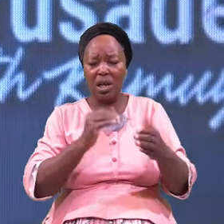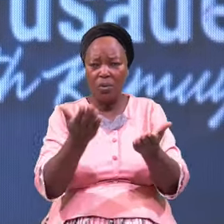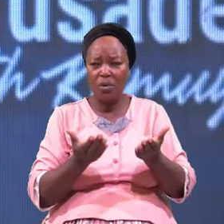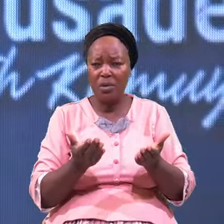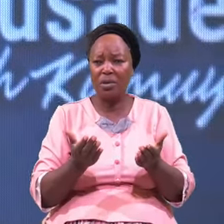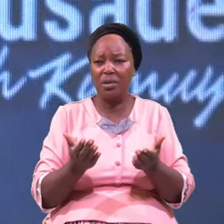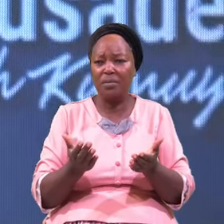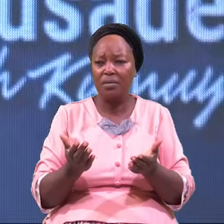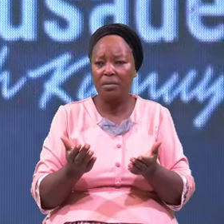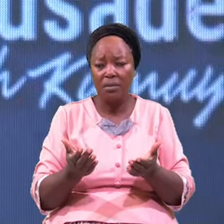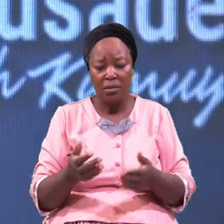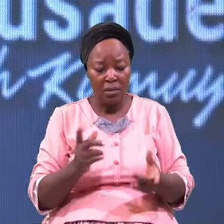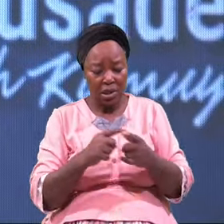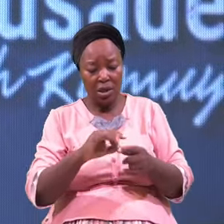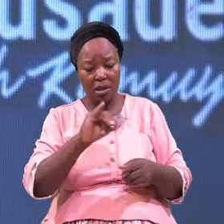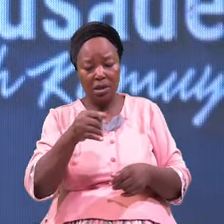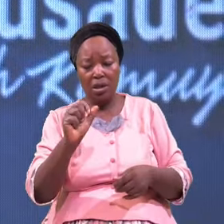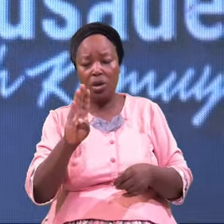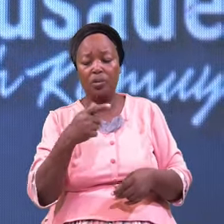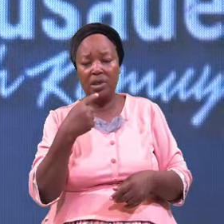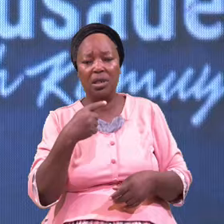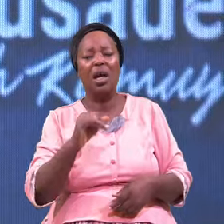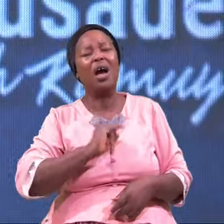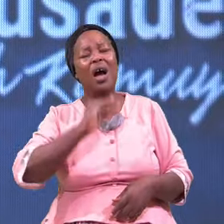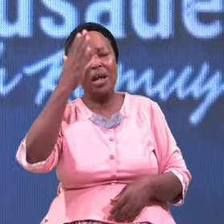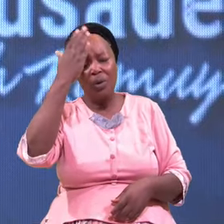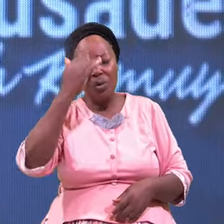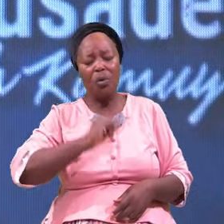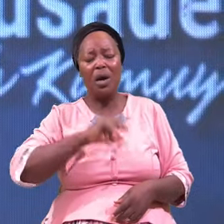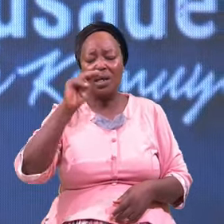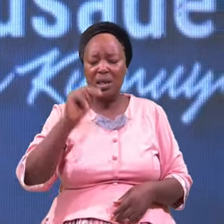He Said I Know I Need Transformation